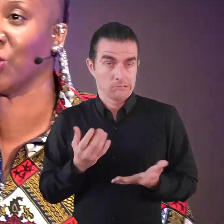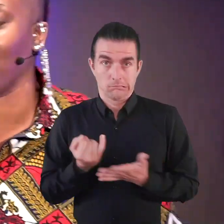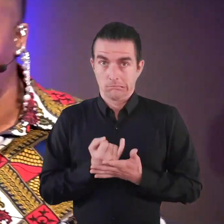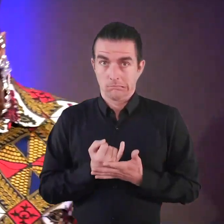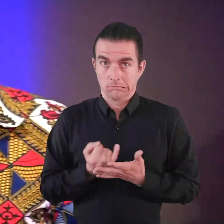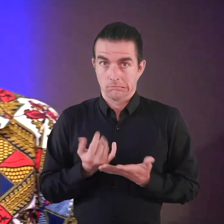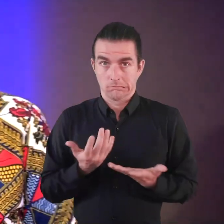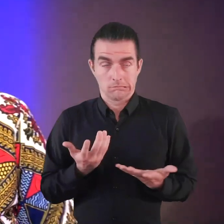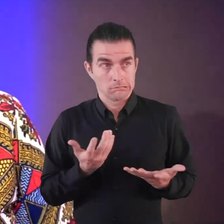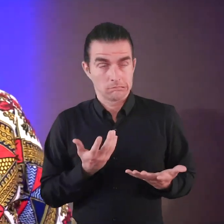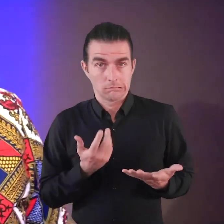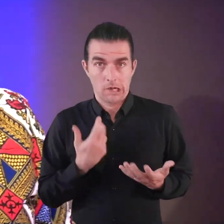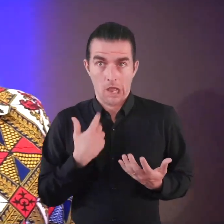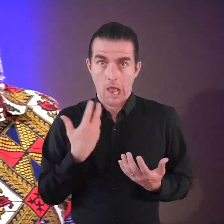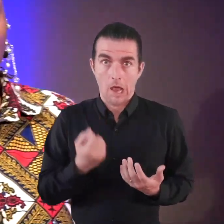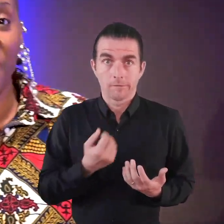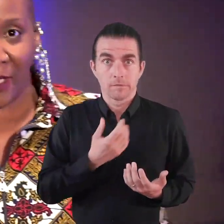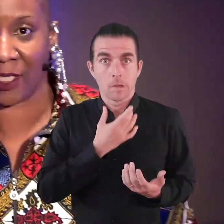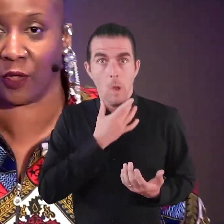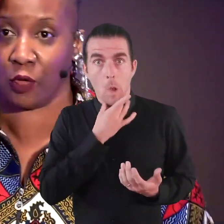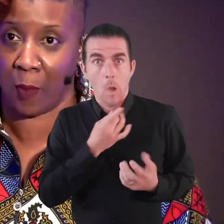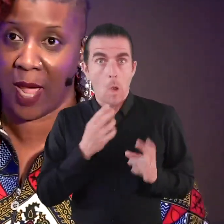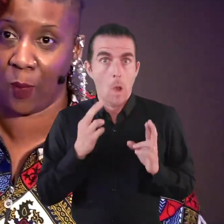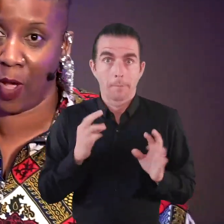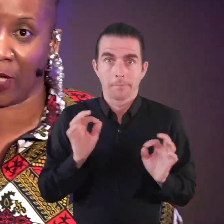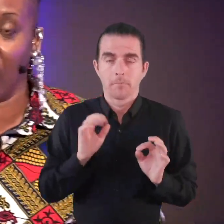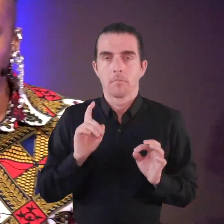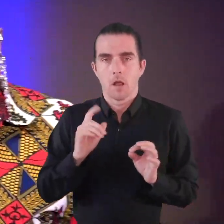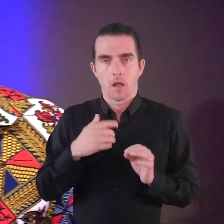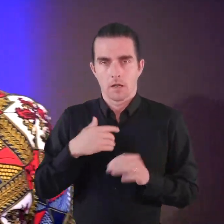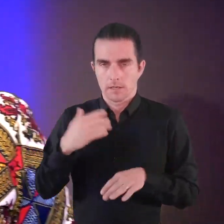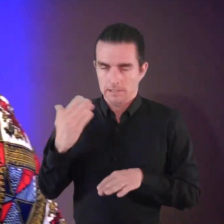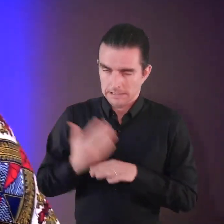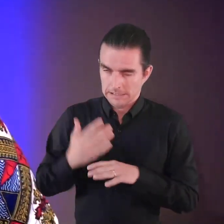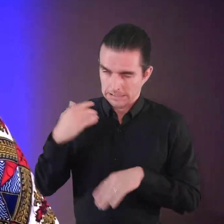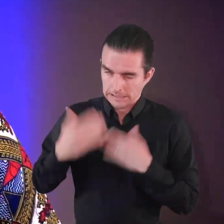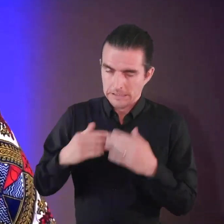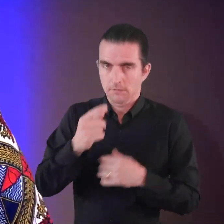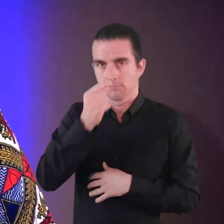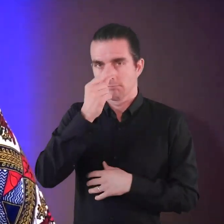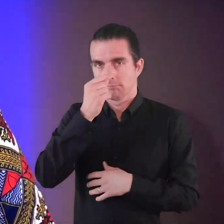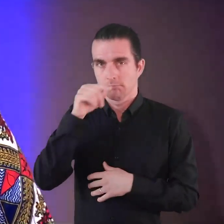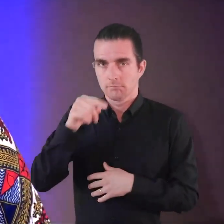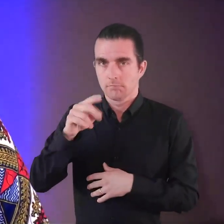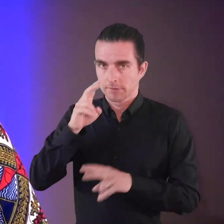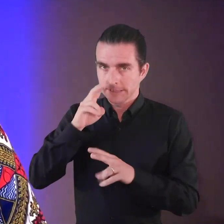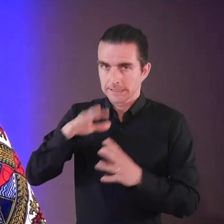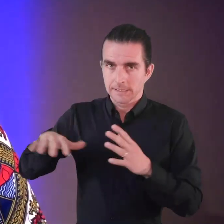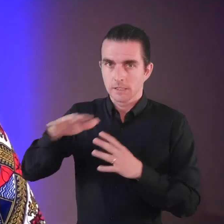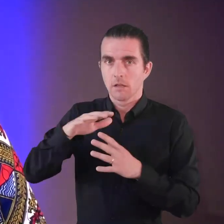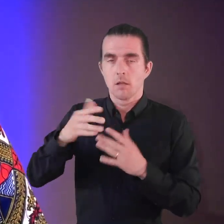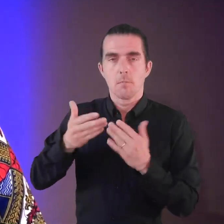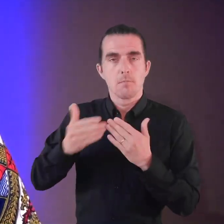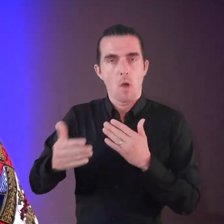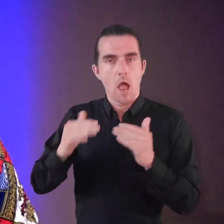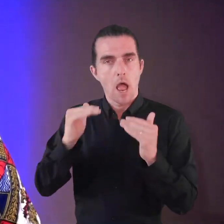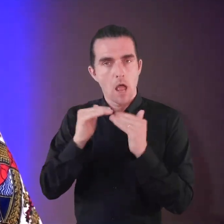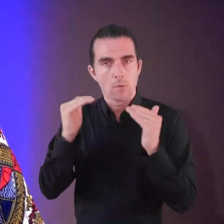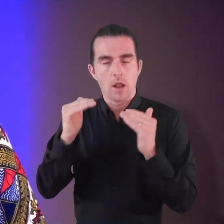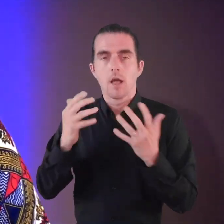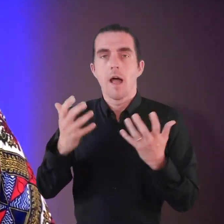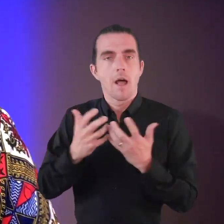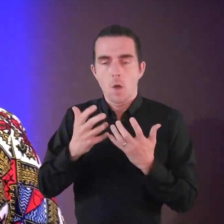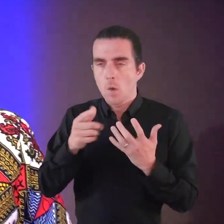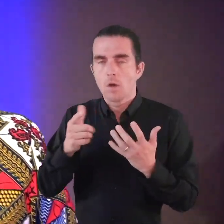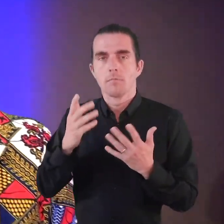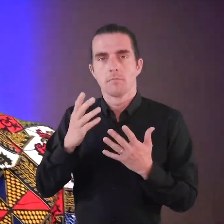situation looks hopeless. But I am convinced through my work that the only way for us to make society more equal